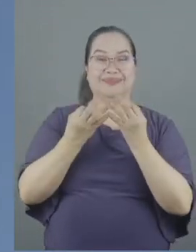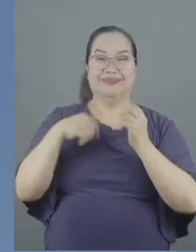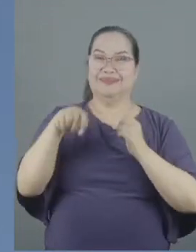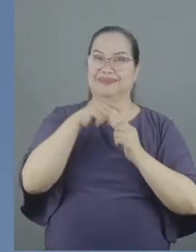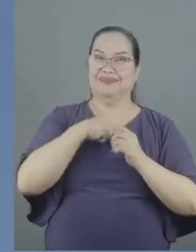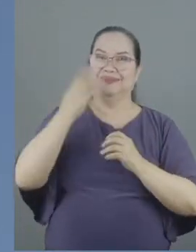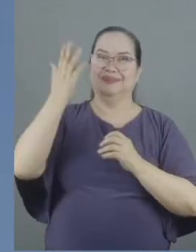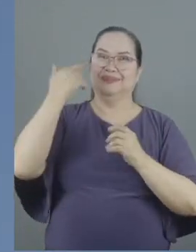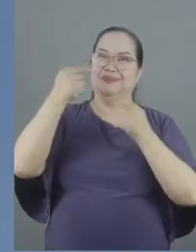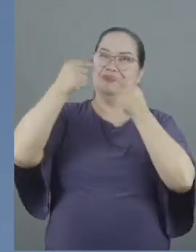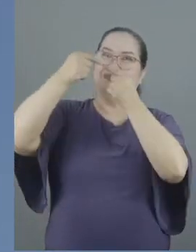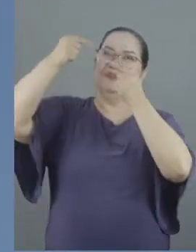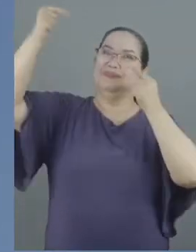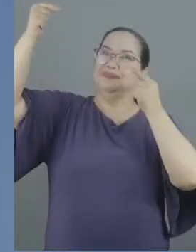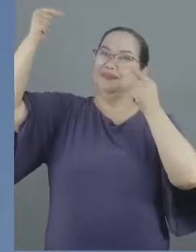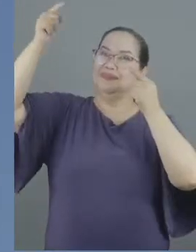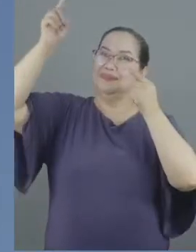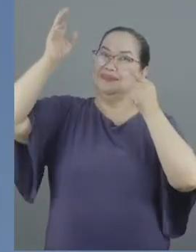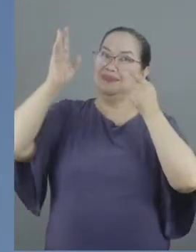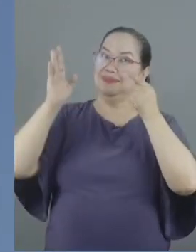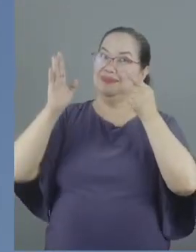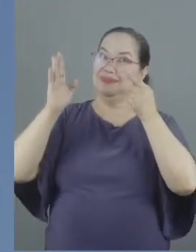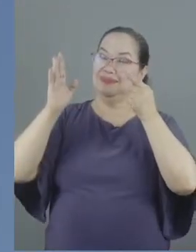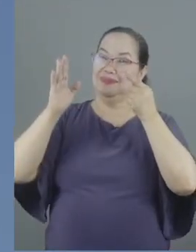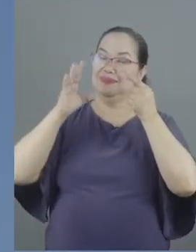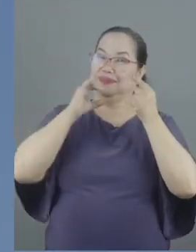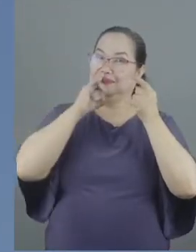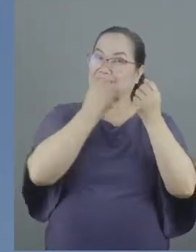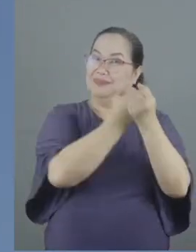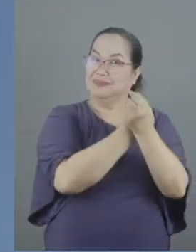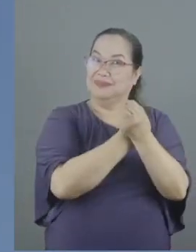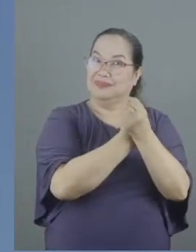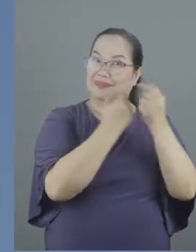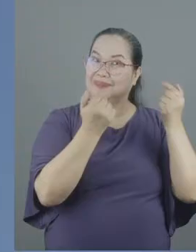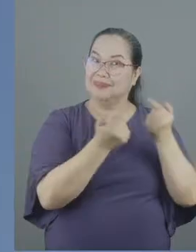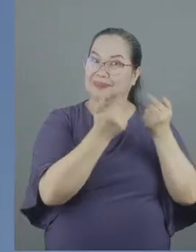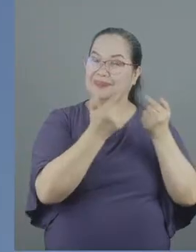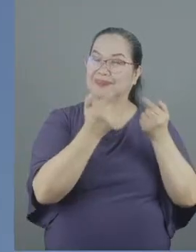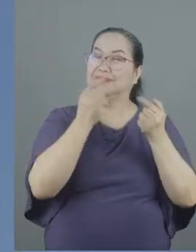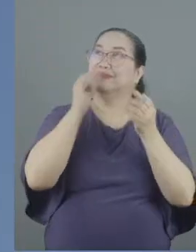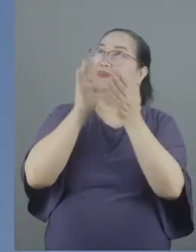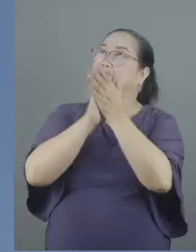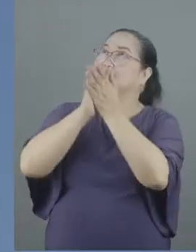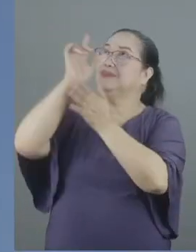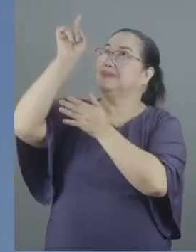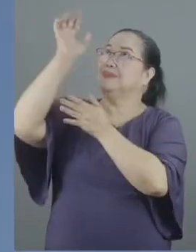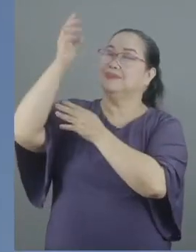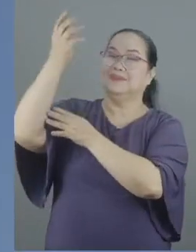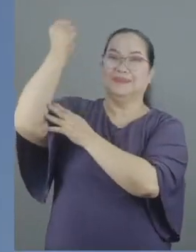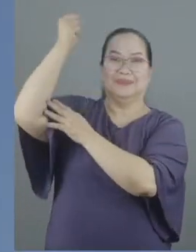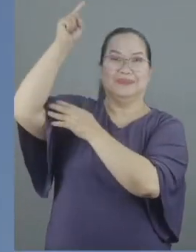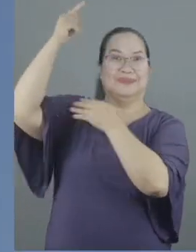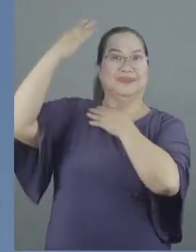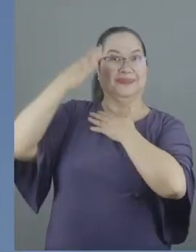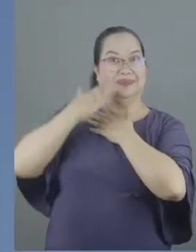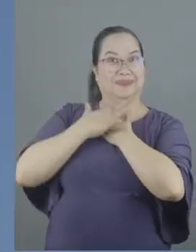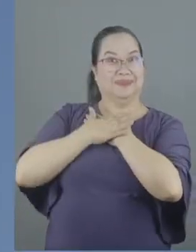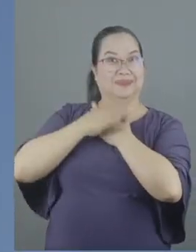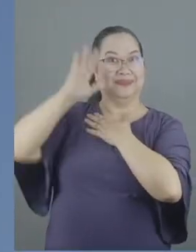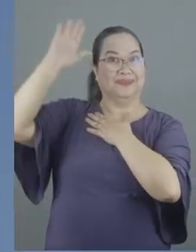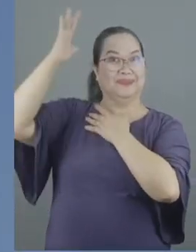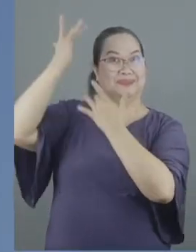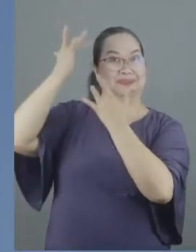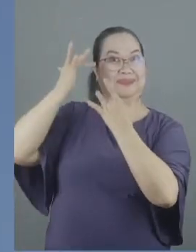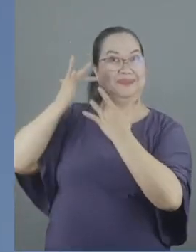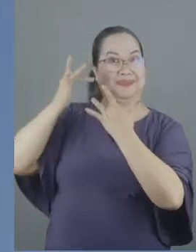once enemies of God, enslaved to sin, but praise be to God for his grace and his mercy,